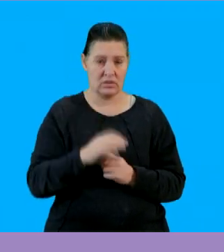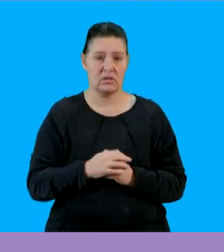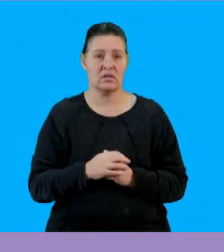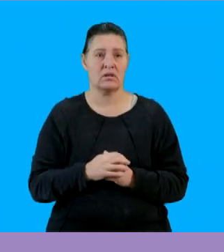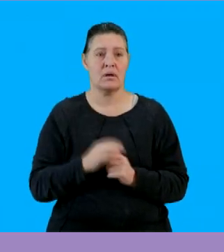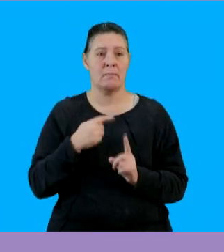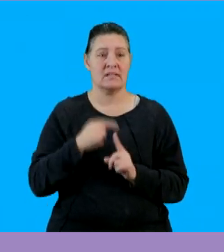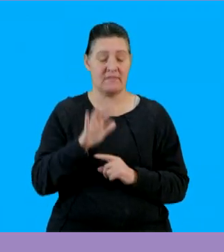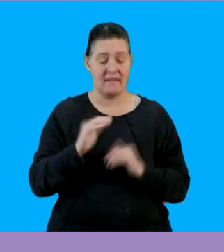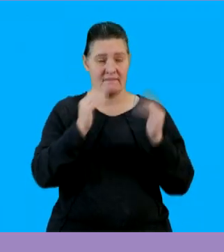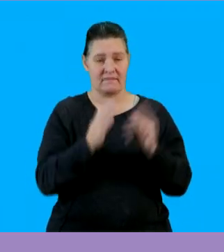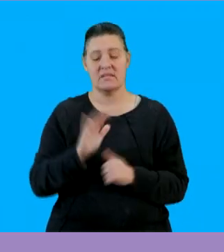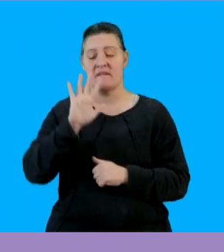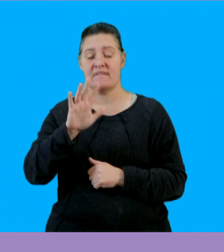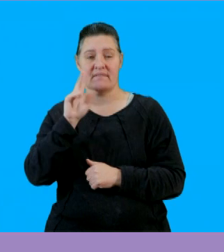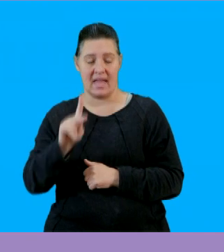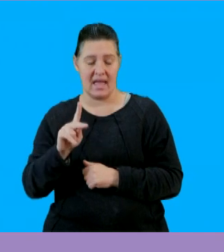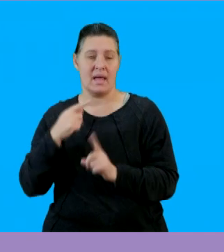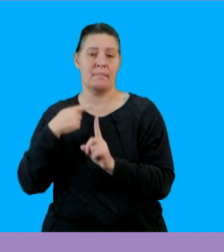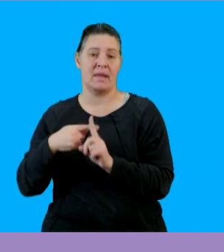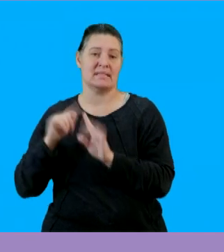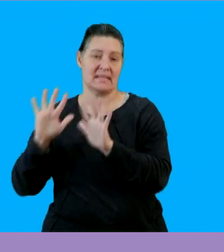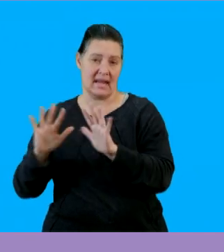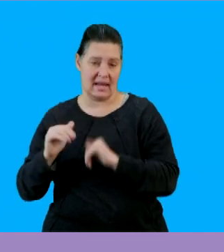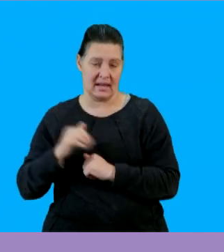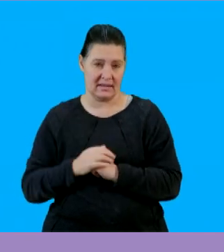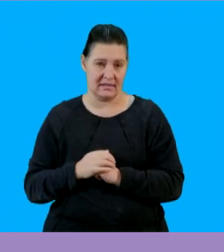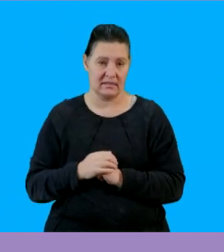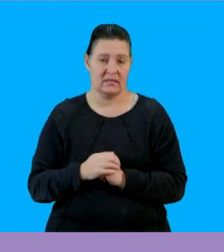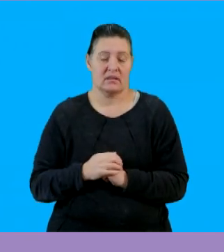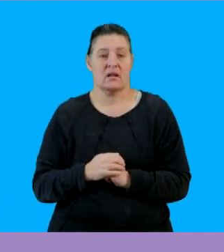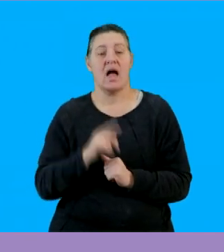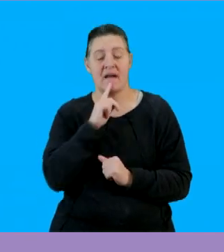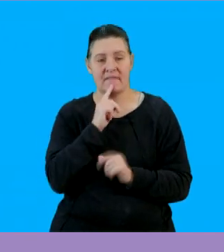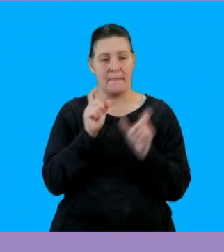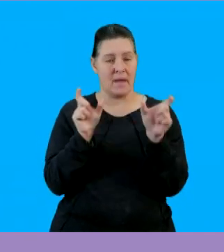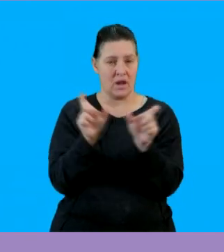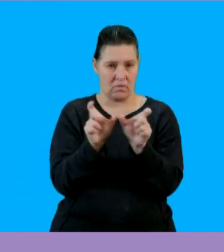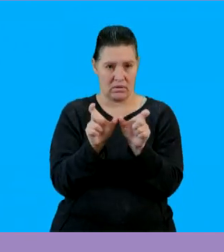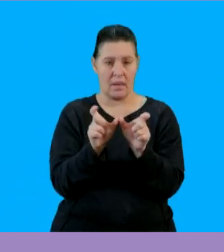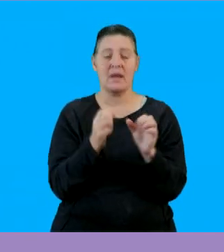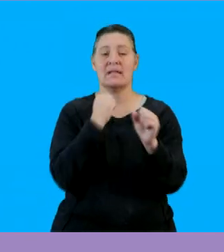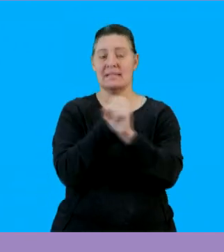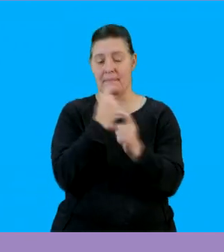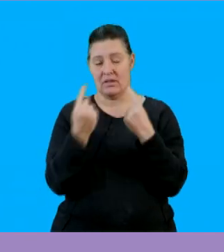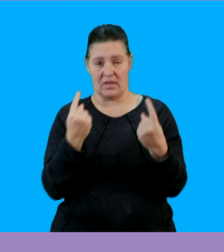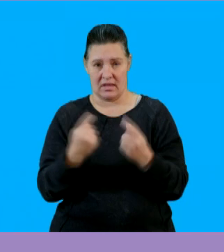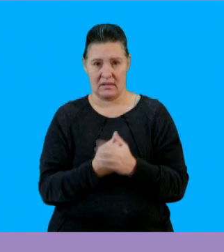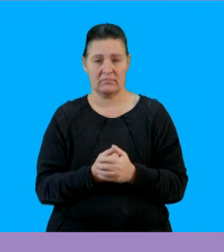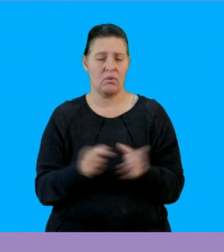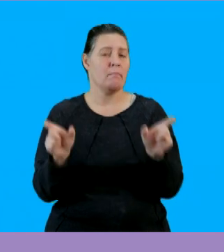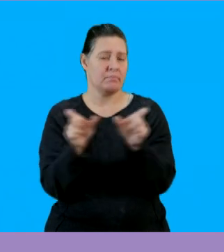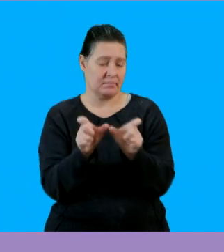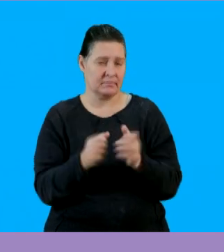in one bracket and in the other bracket we have 5k plus 10 these are binomials that need to be